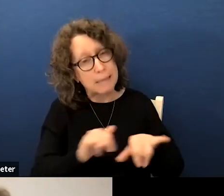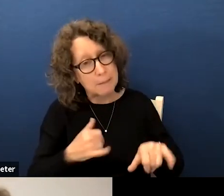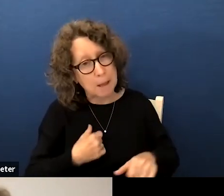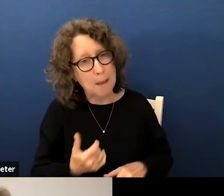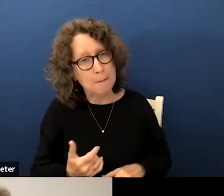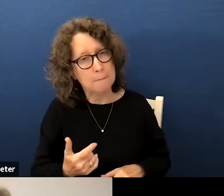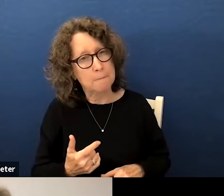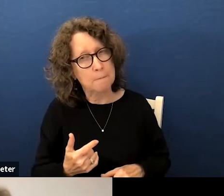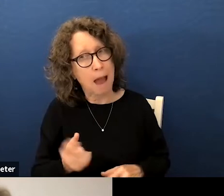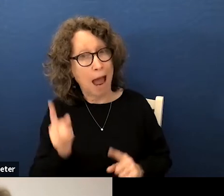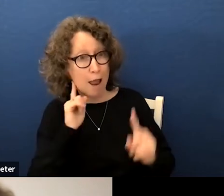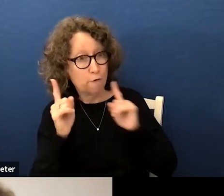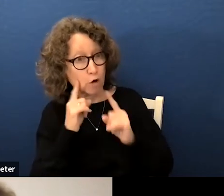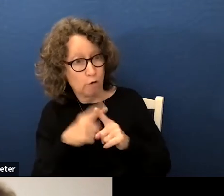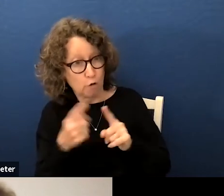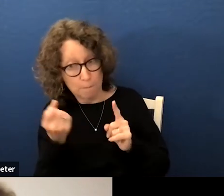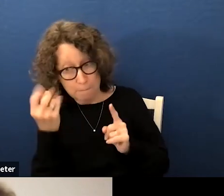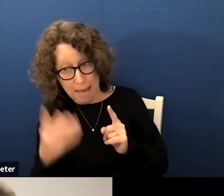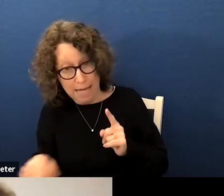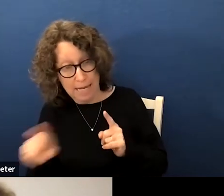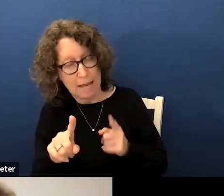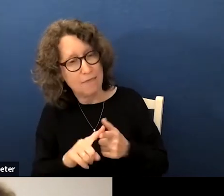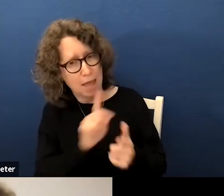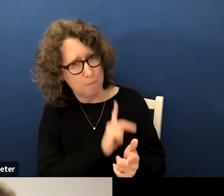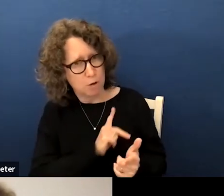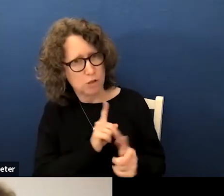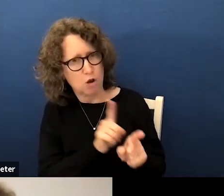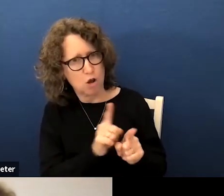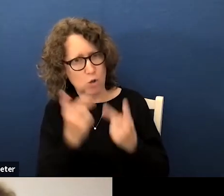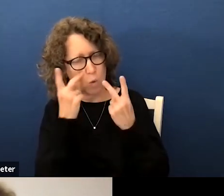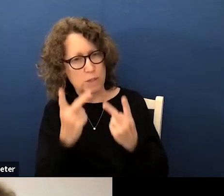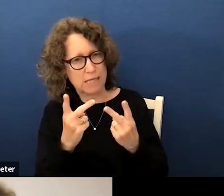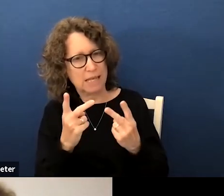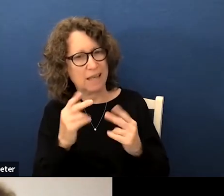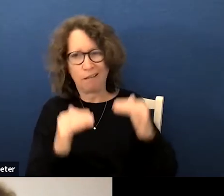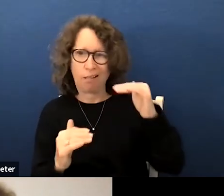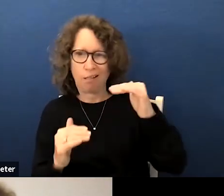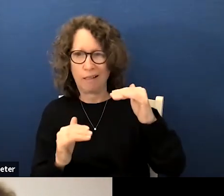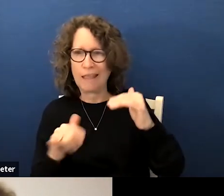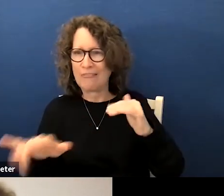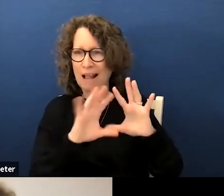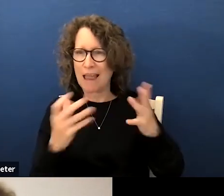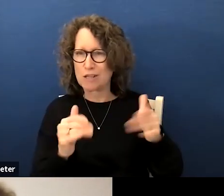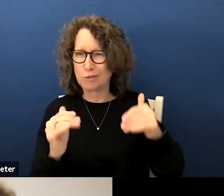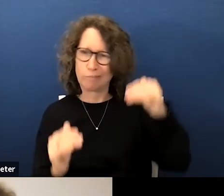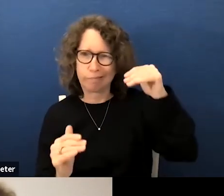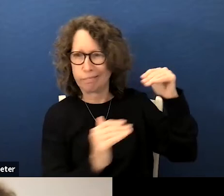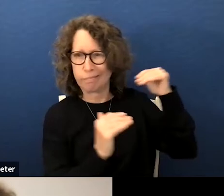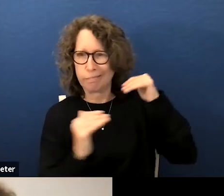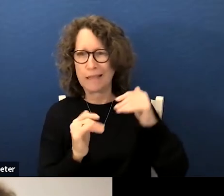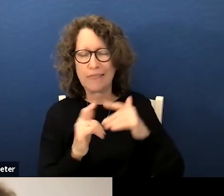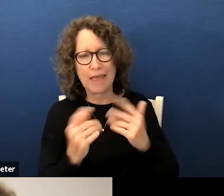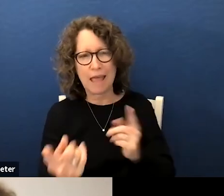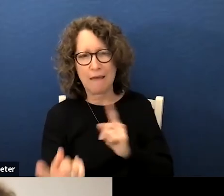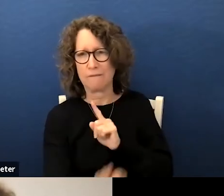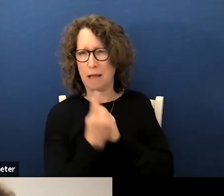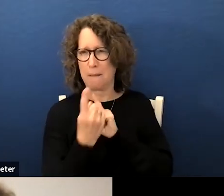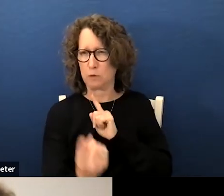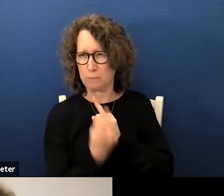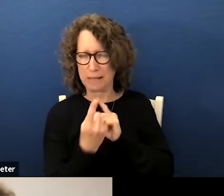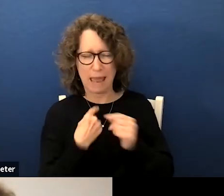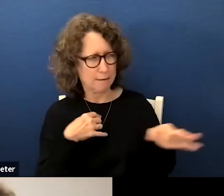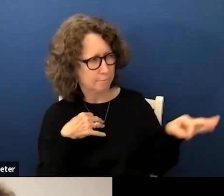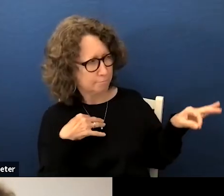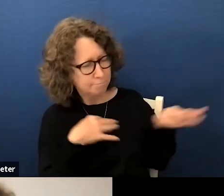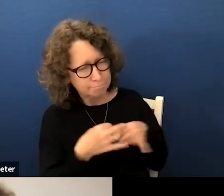and i've heard from many that they personally also see the inequities in their classrooms they have come to me and explained